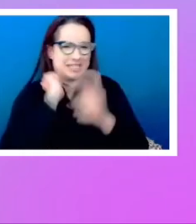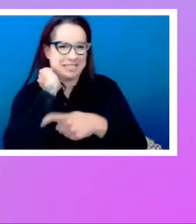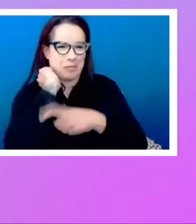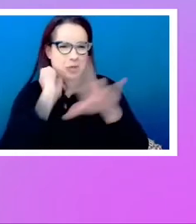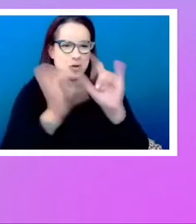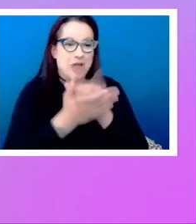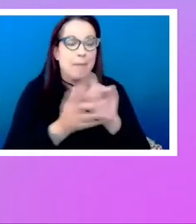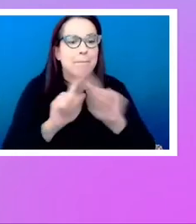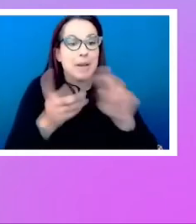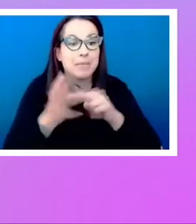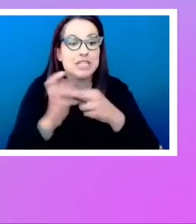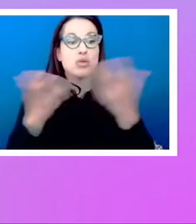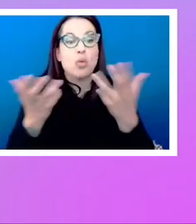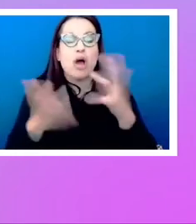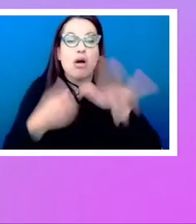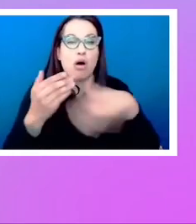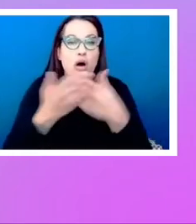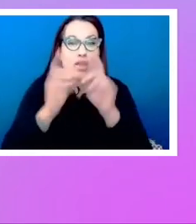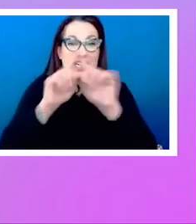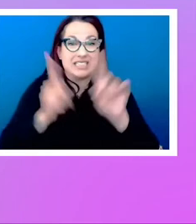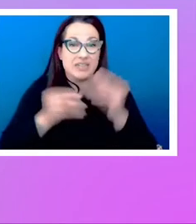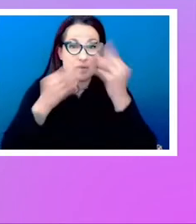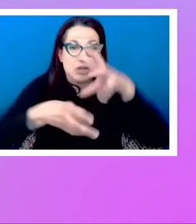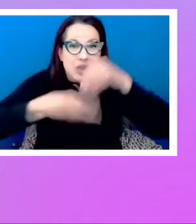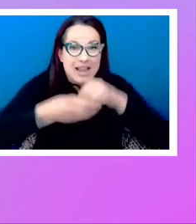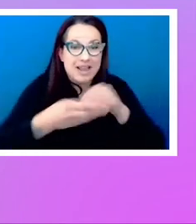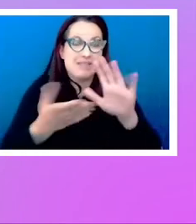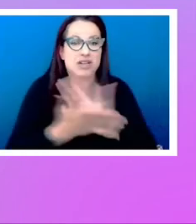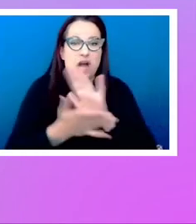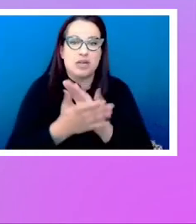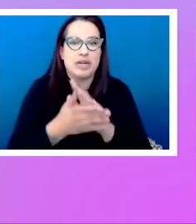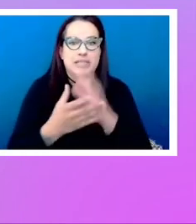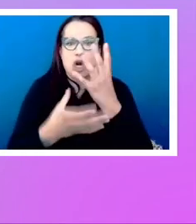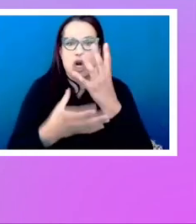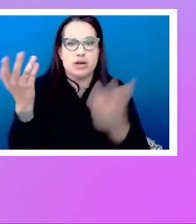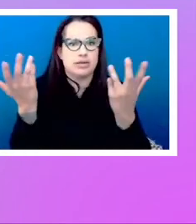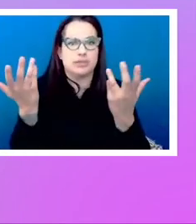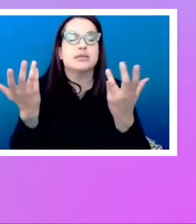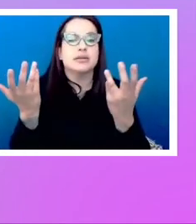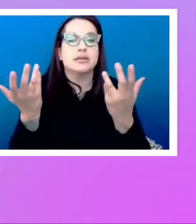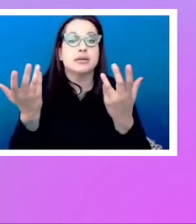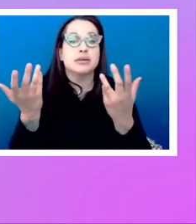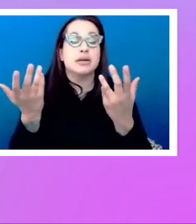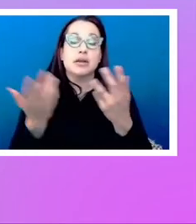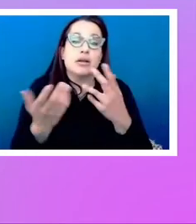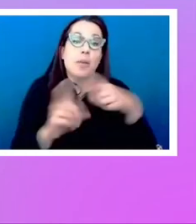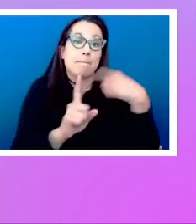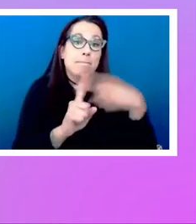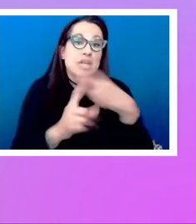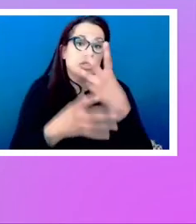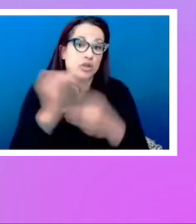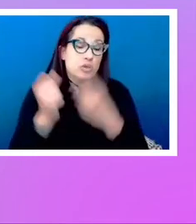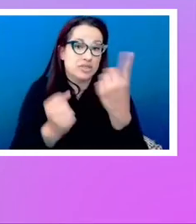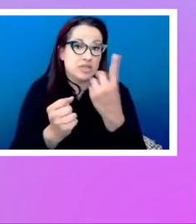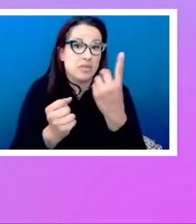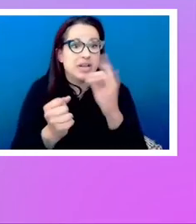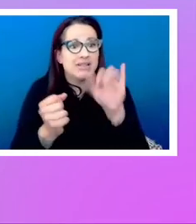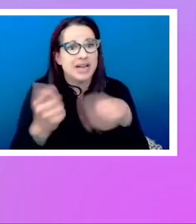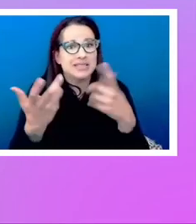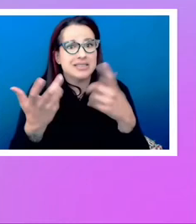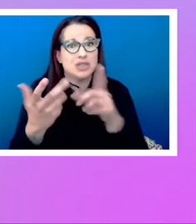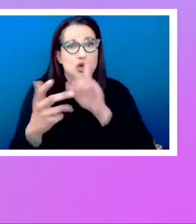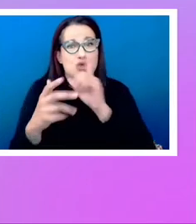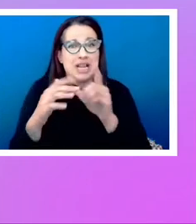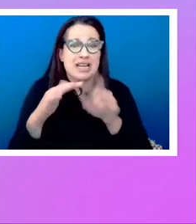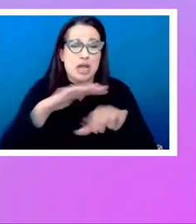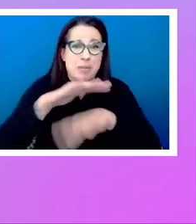lose all that semantic information that is in your document. And you lose something which is really the basis of the web. The